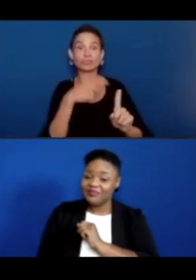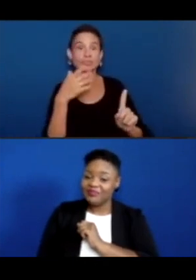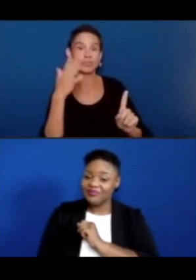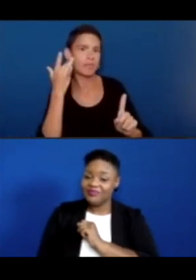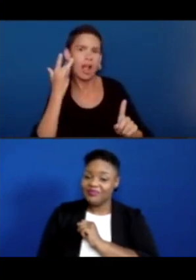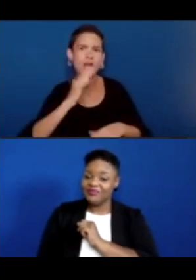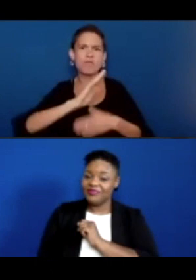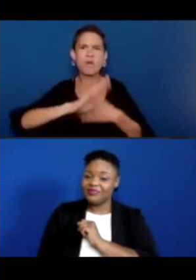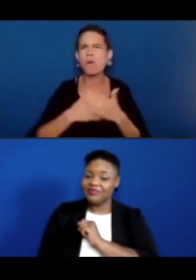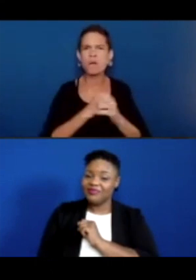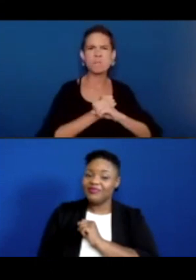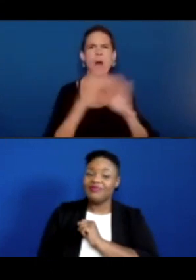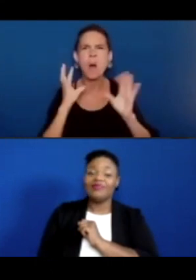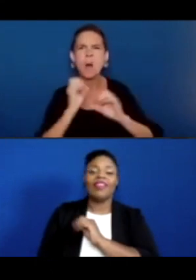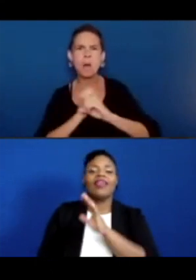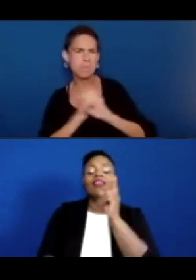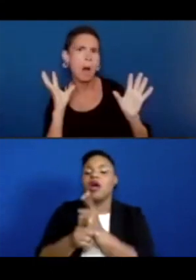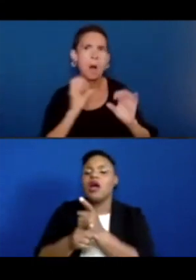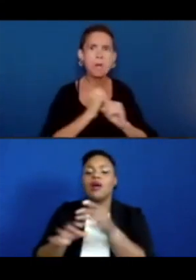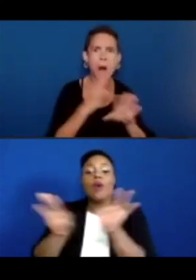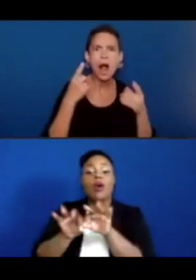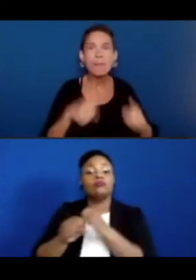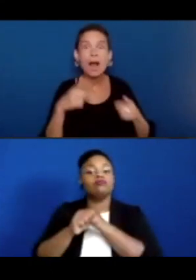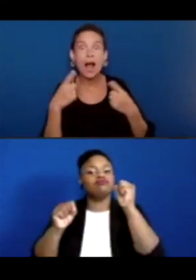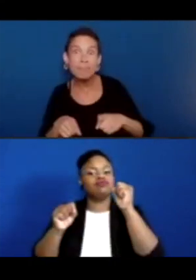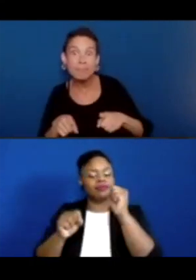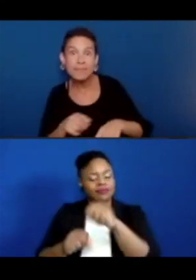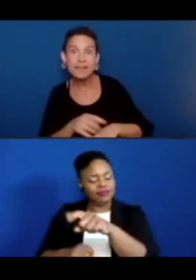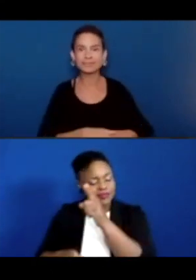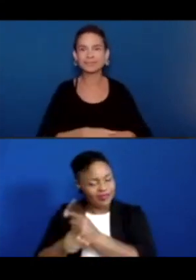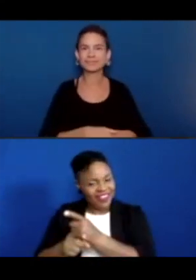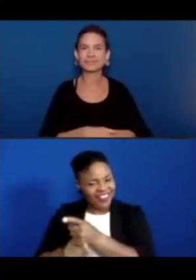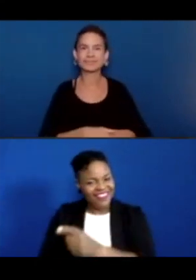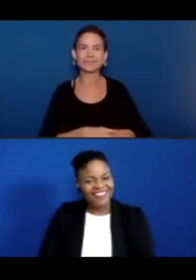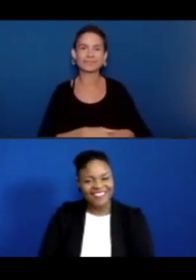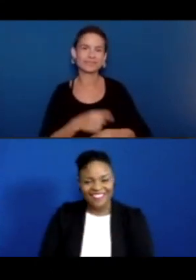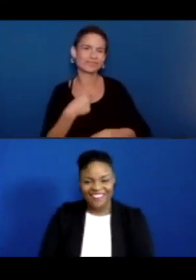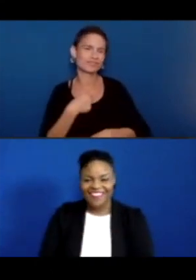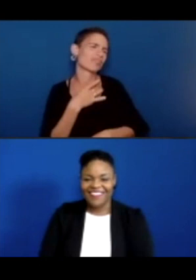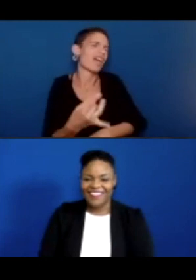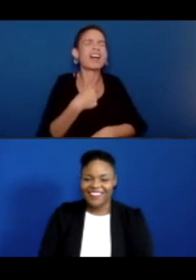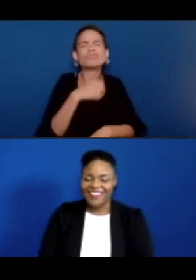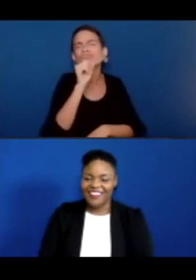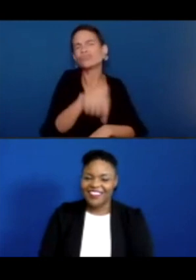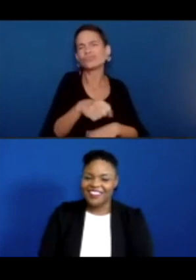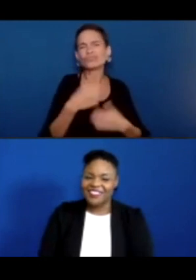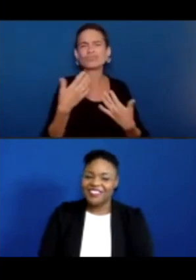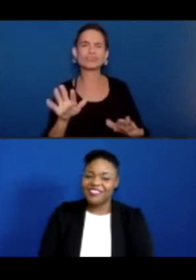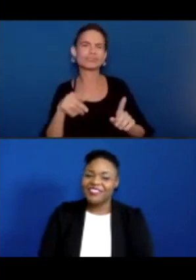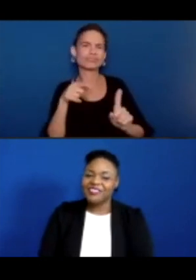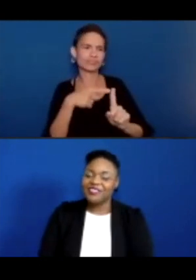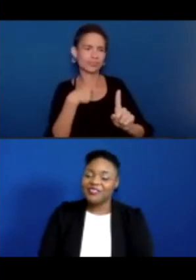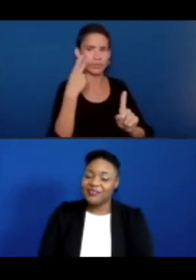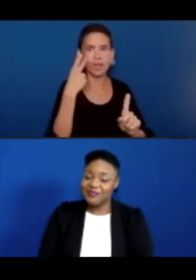explosions happen. All about the explosions, okay. And I just like it when, when we get to see the